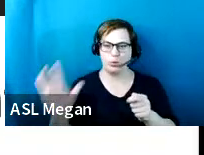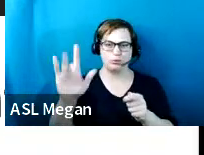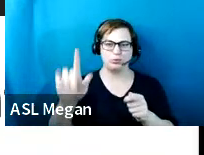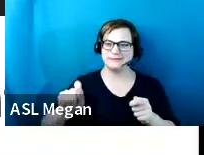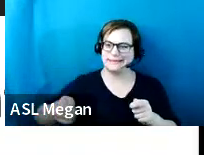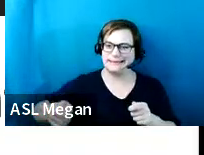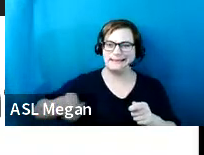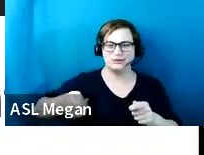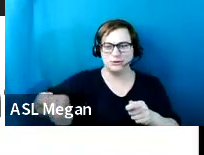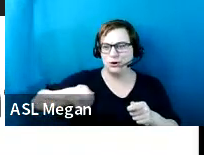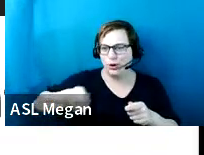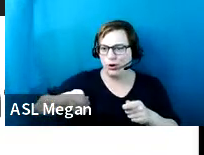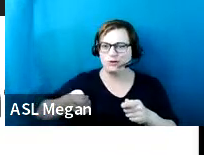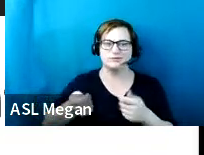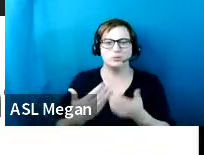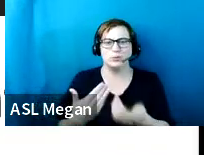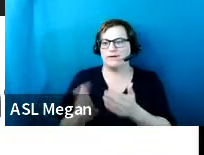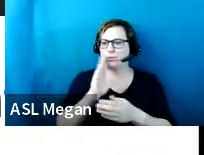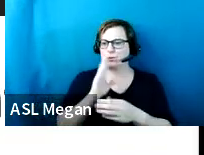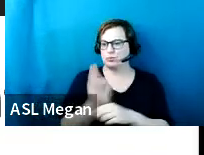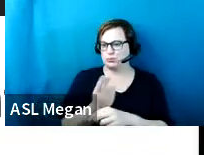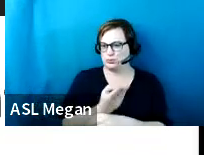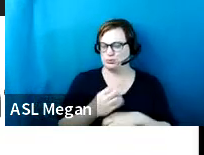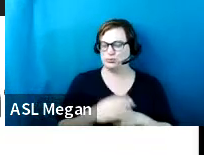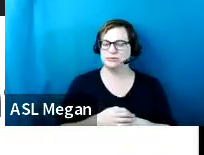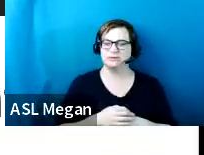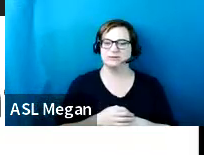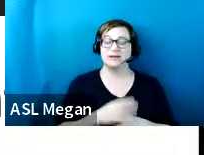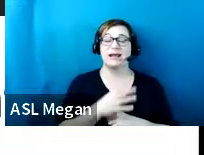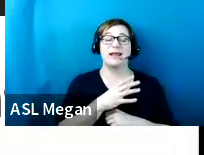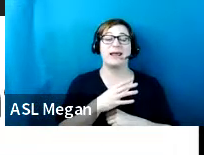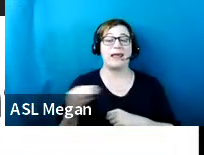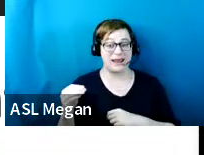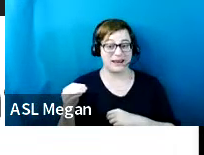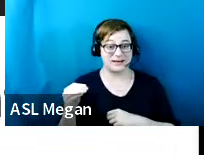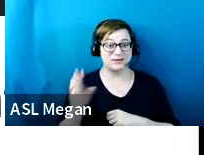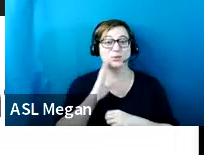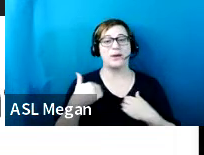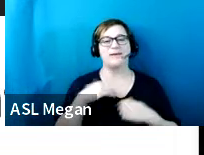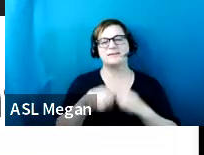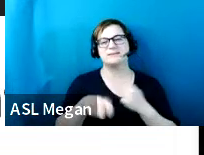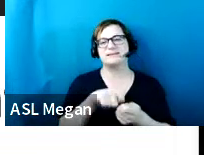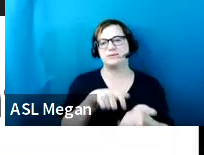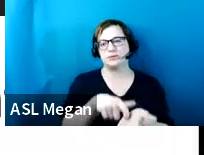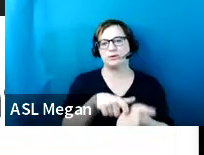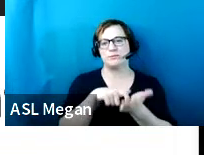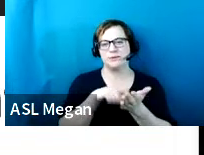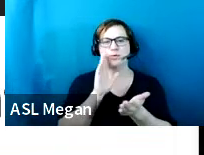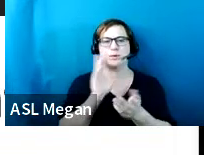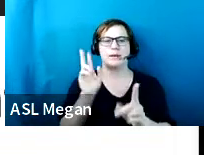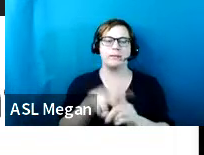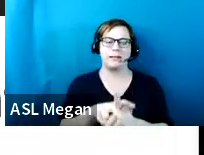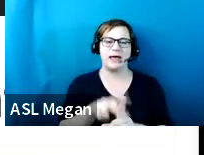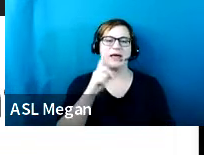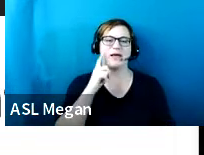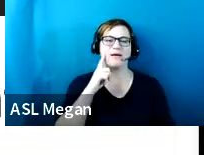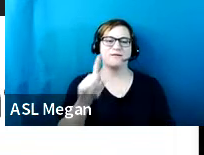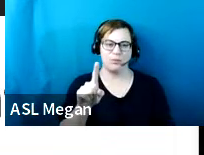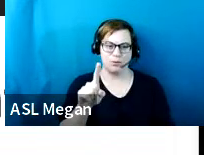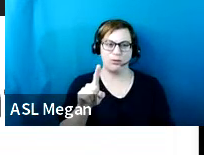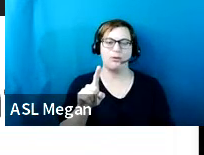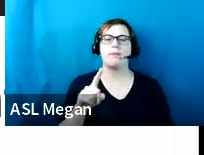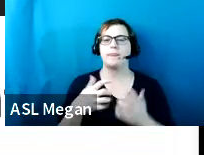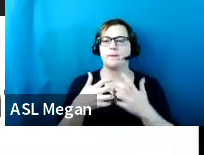cards, fobs that you're going to use. And there are specific requirements that will apply to fare machines